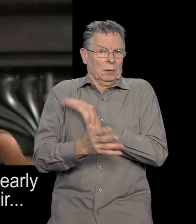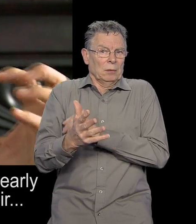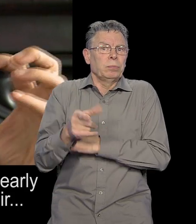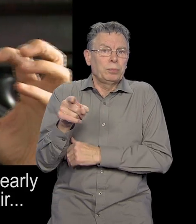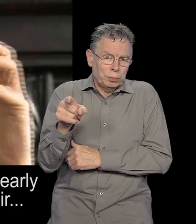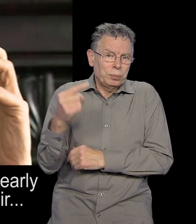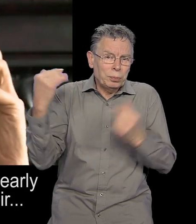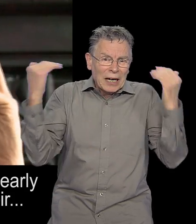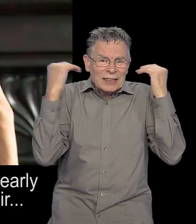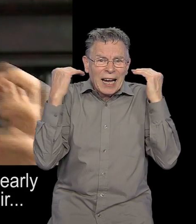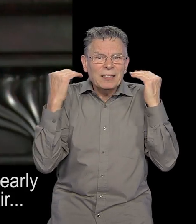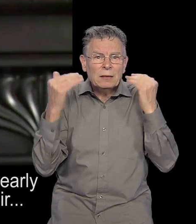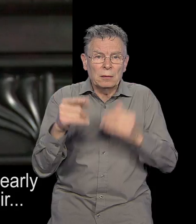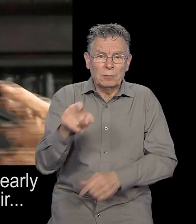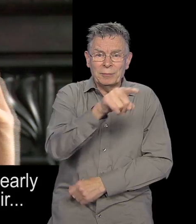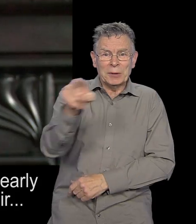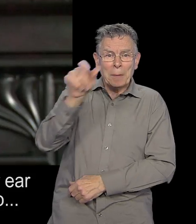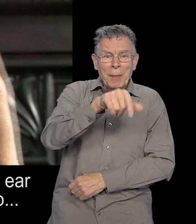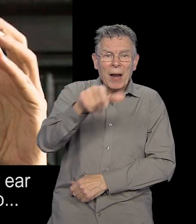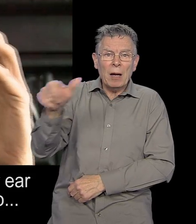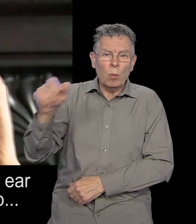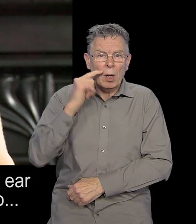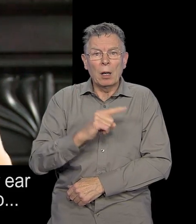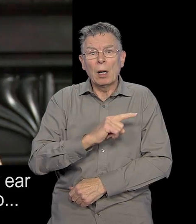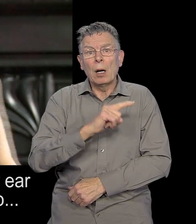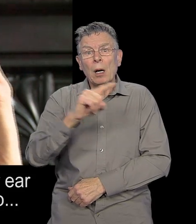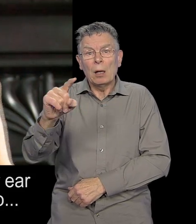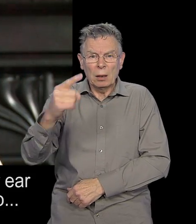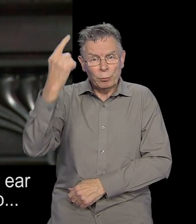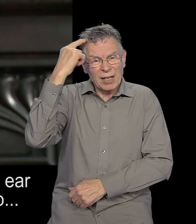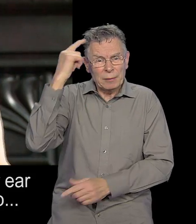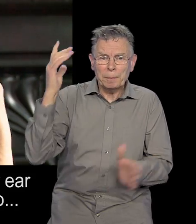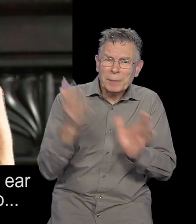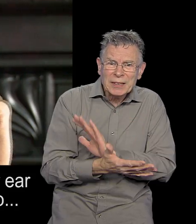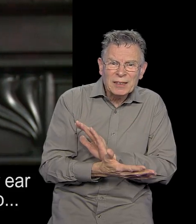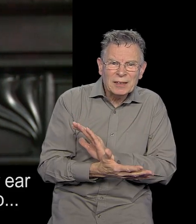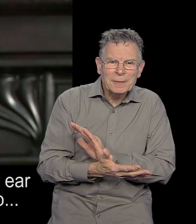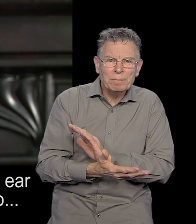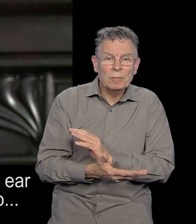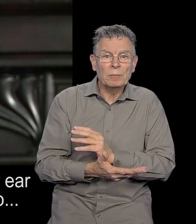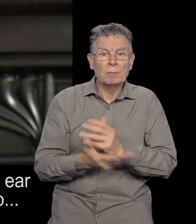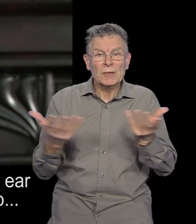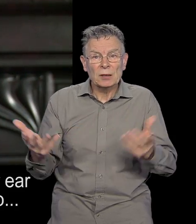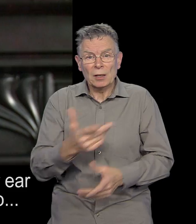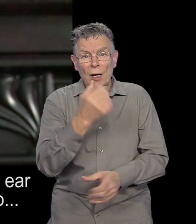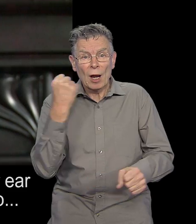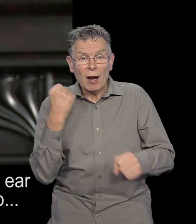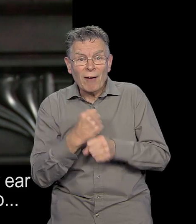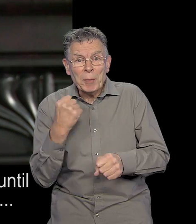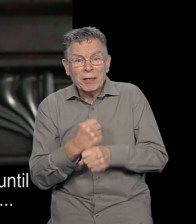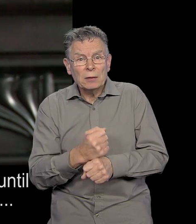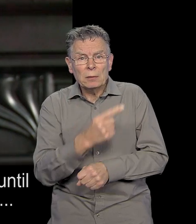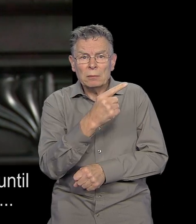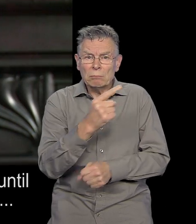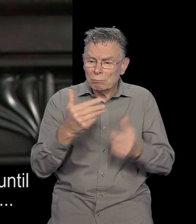must be just ravaging their synapses ravaging their their inner ear and you know these people are